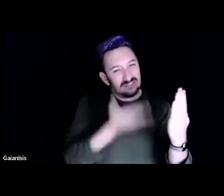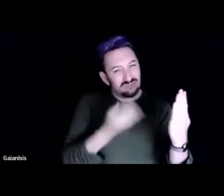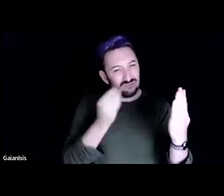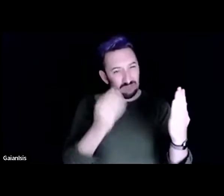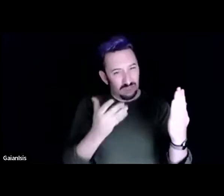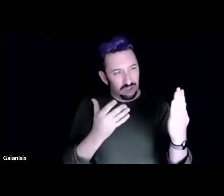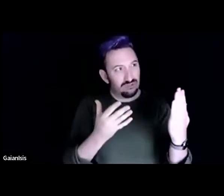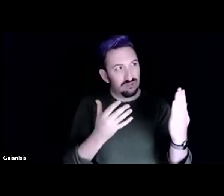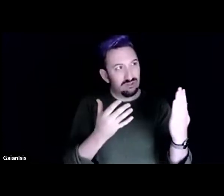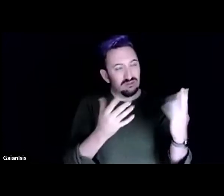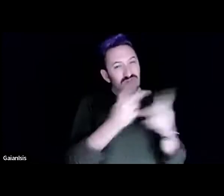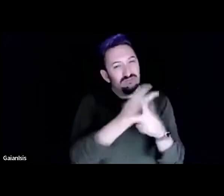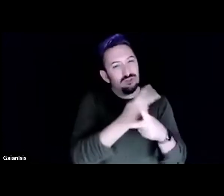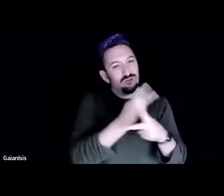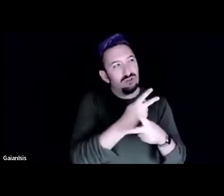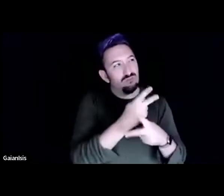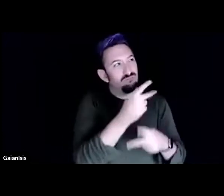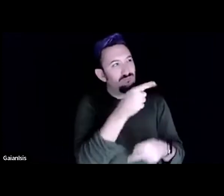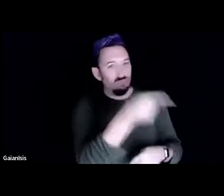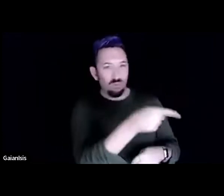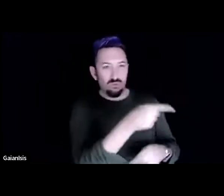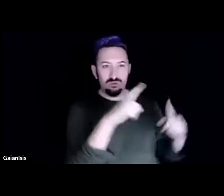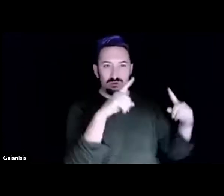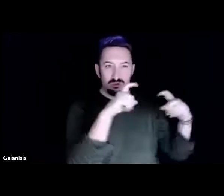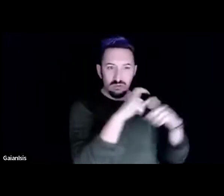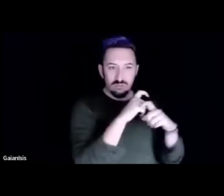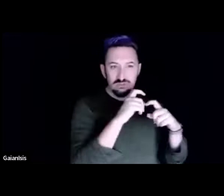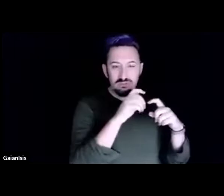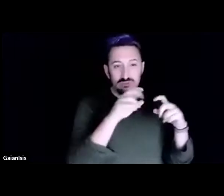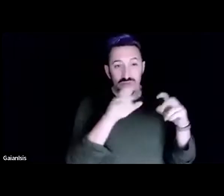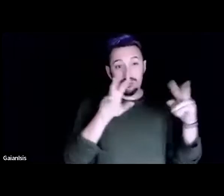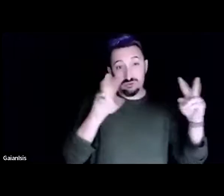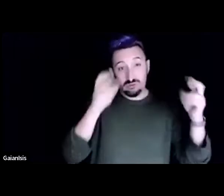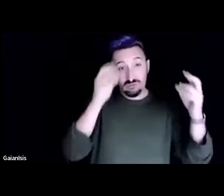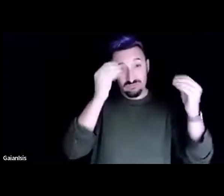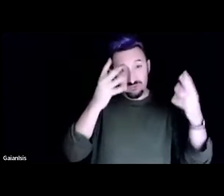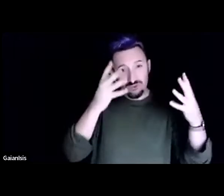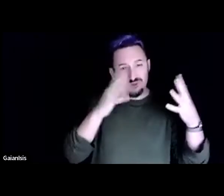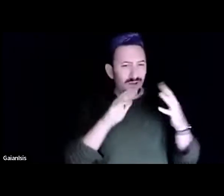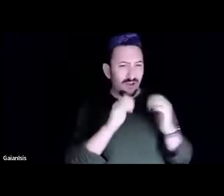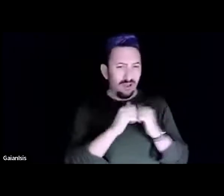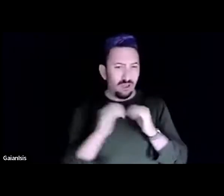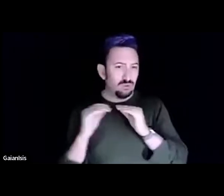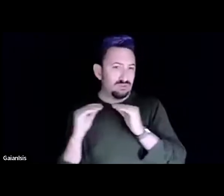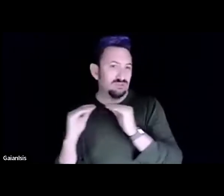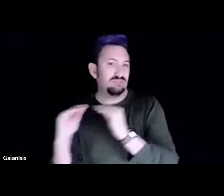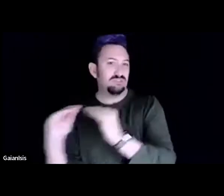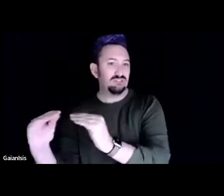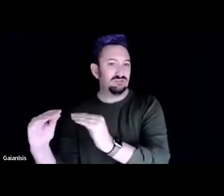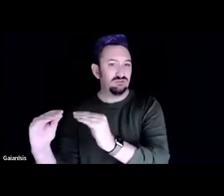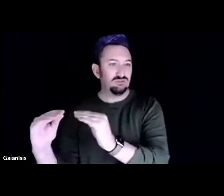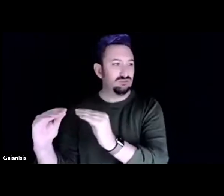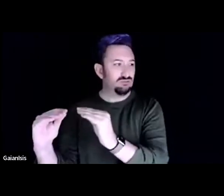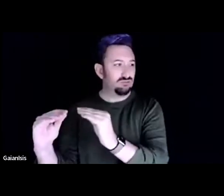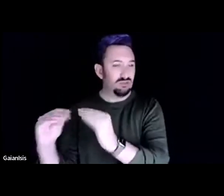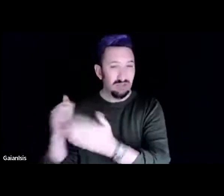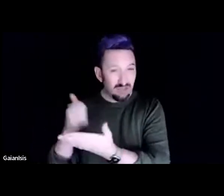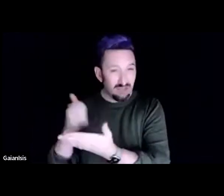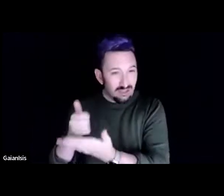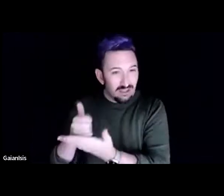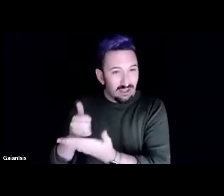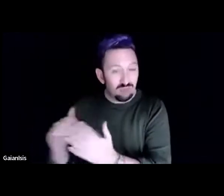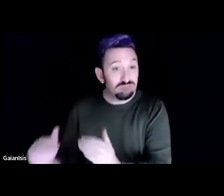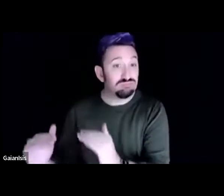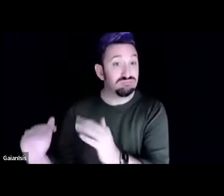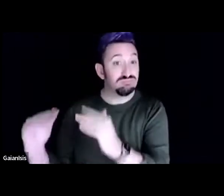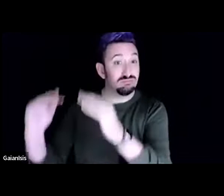these complex issues, complex topics in a way that that moves us forward, but also not just as like a scientist activity or